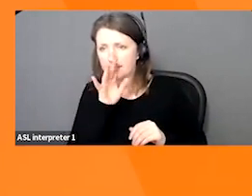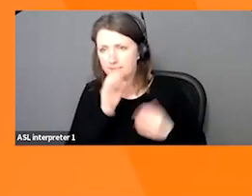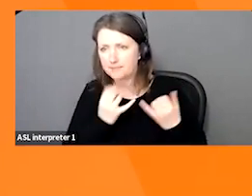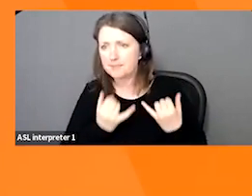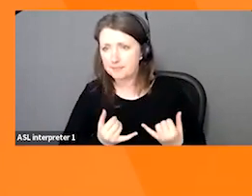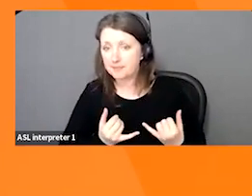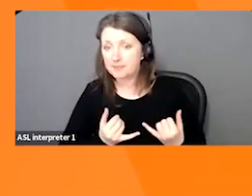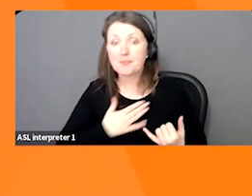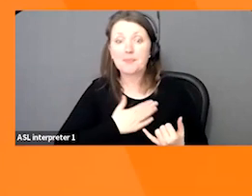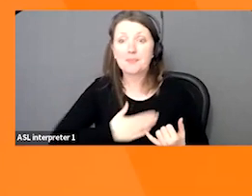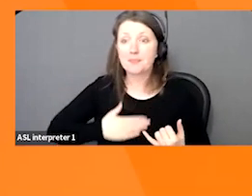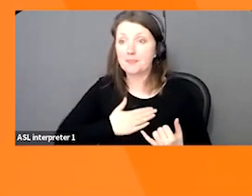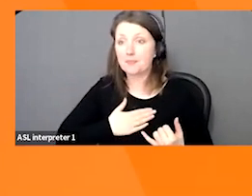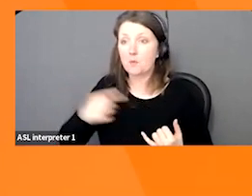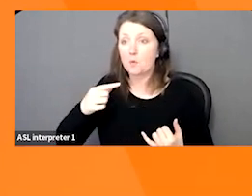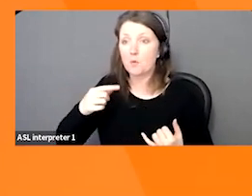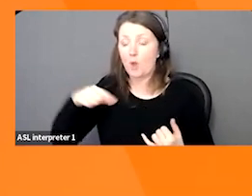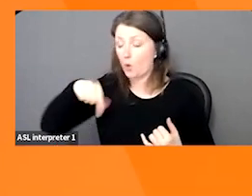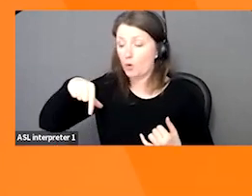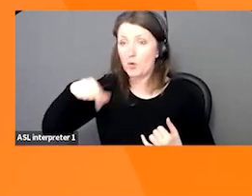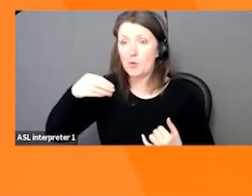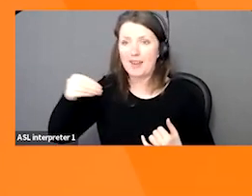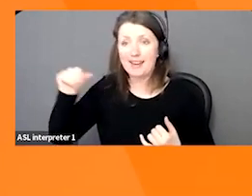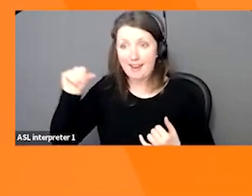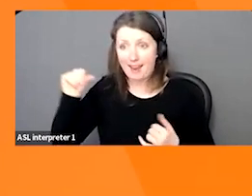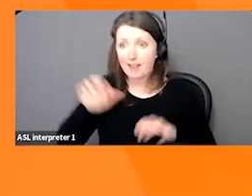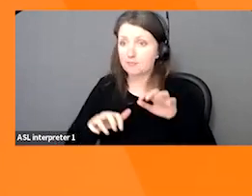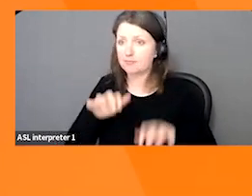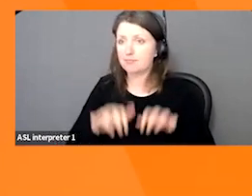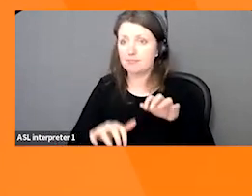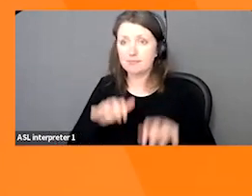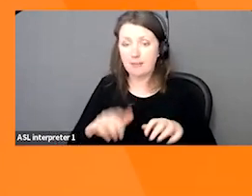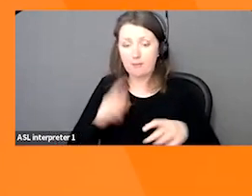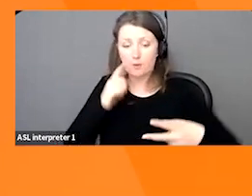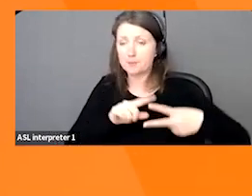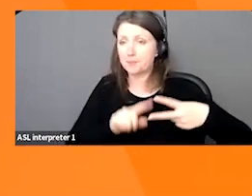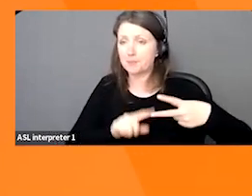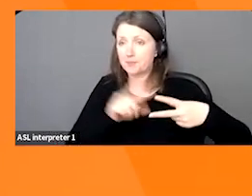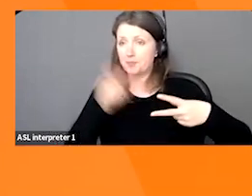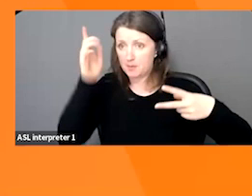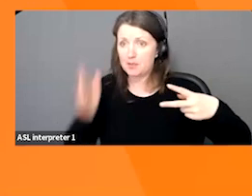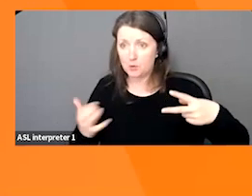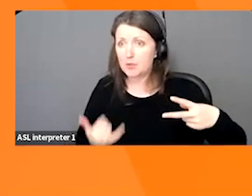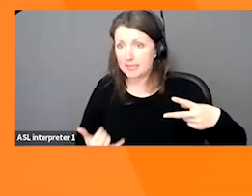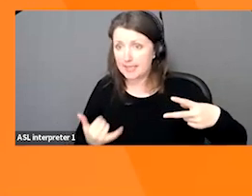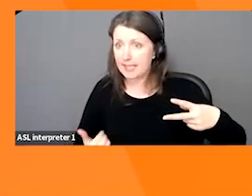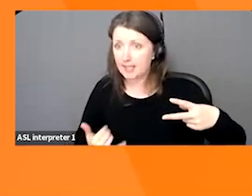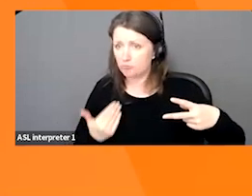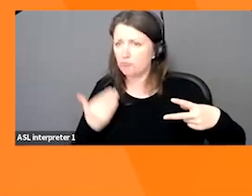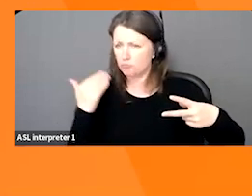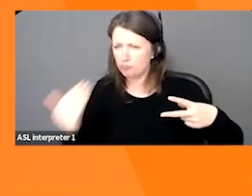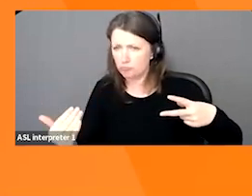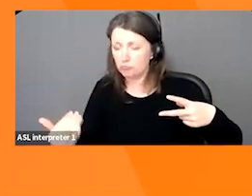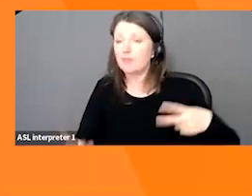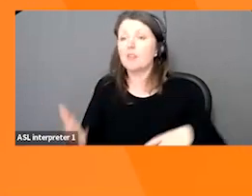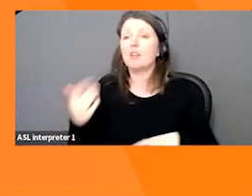free to use the Q&A at the bottom banner of your screen to ask your questions for Linda and Elan here today. I'll get started